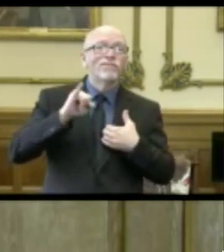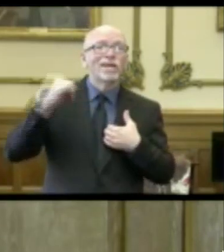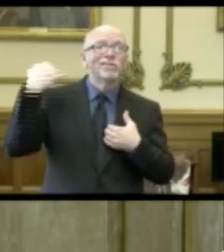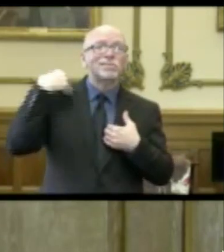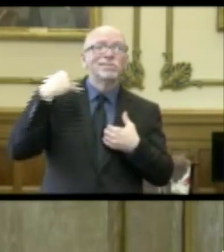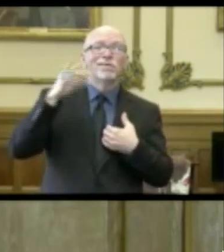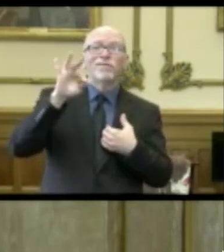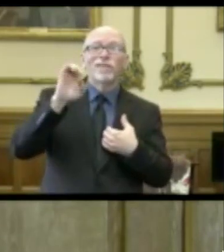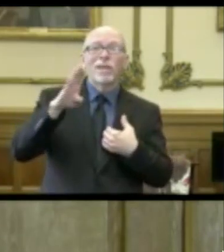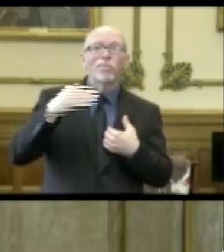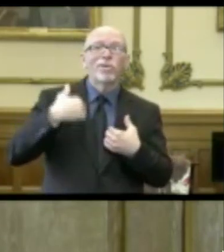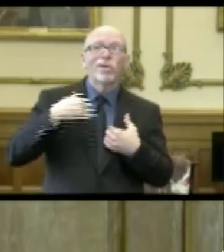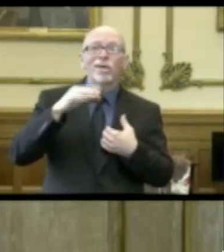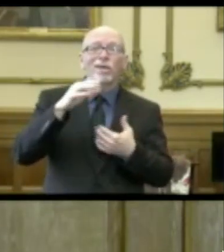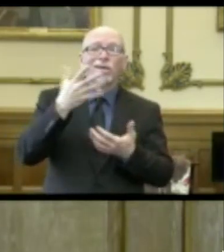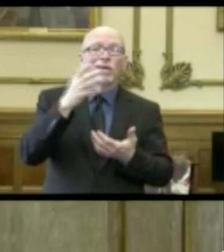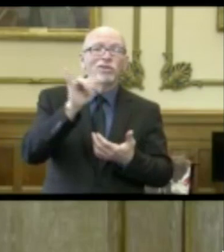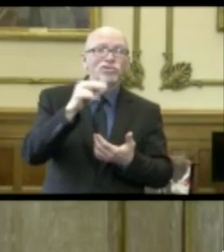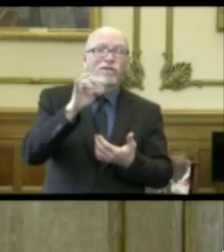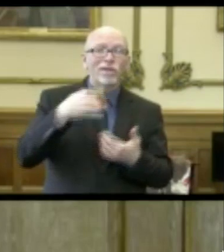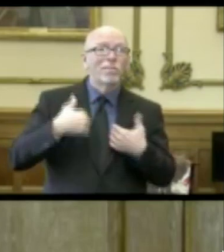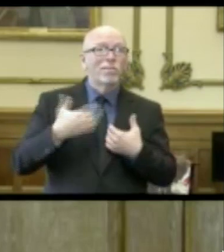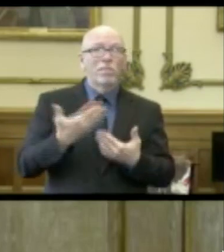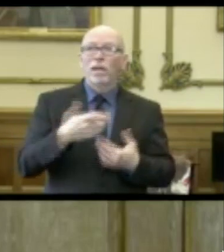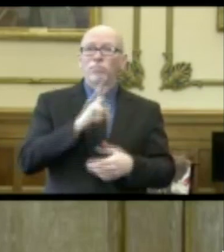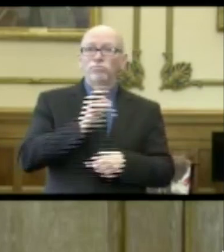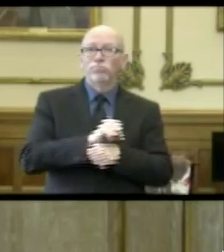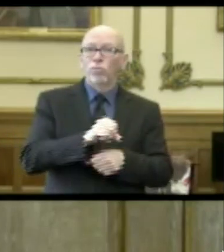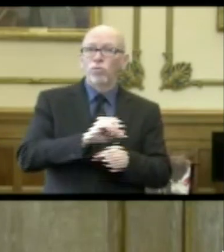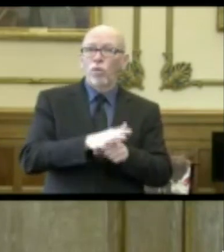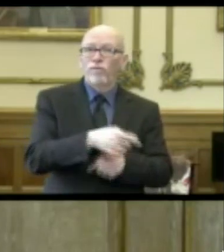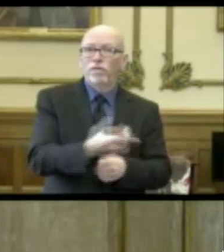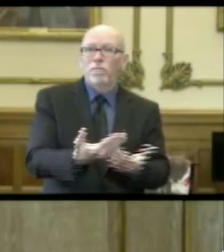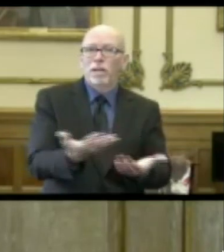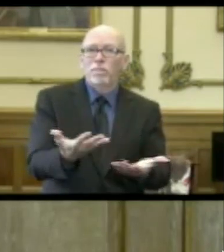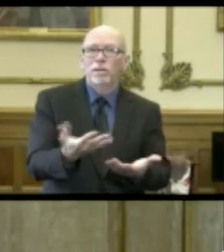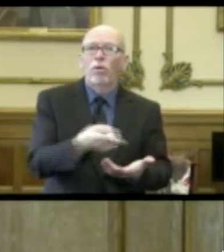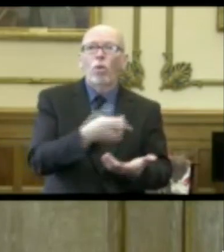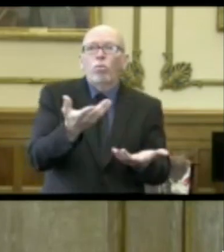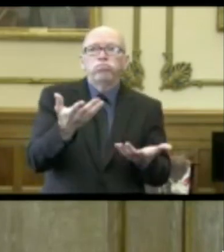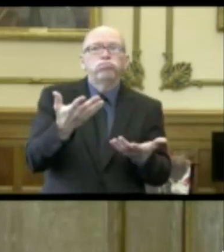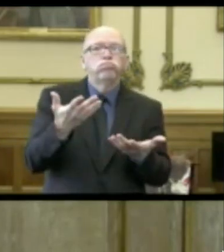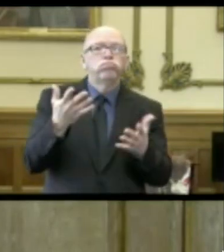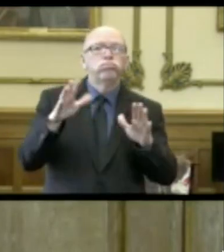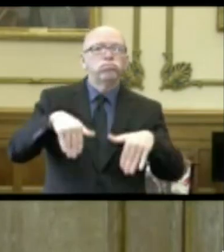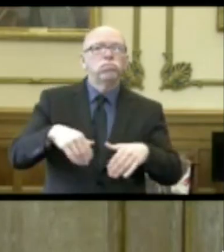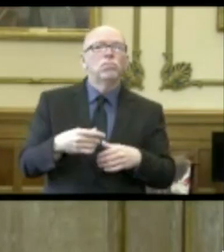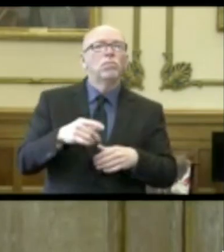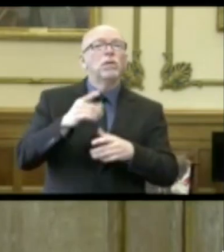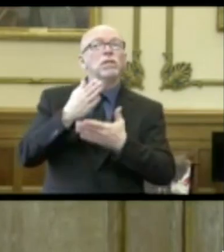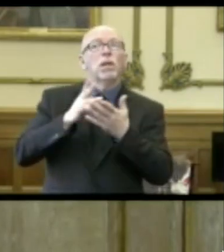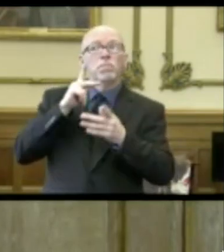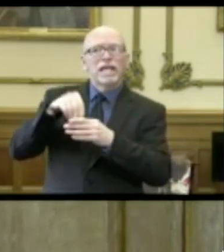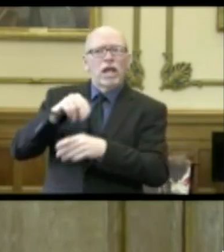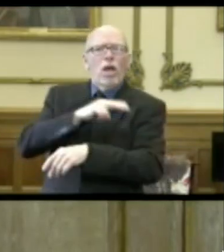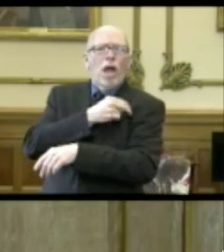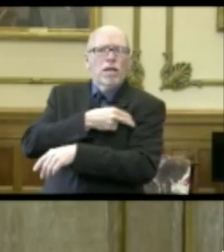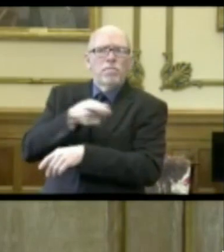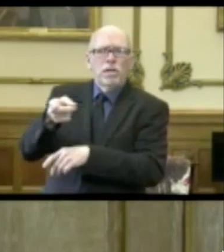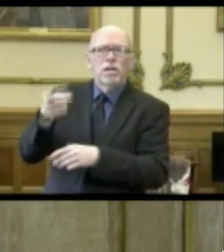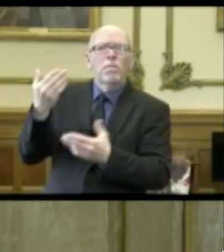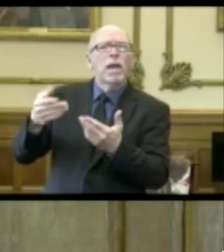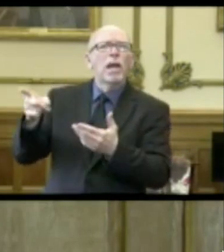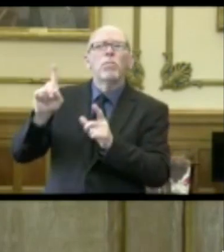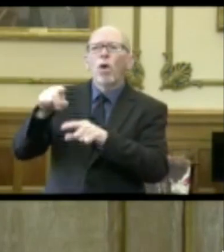had in late February or mid-February probably was COVID-19. There are other individuals that were in the hospital that may have been